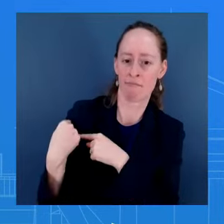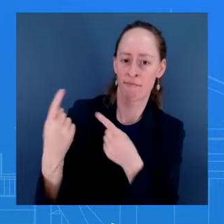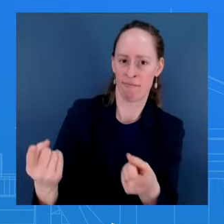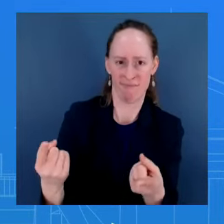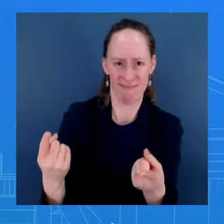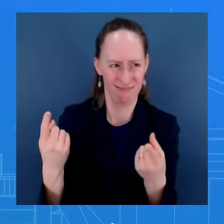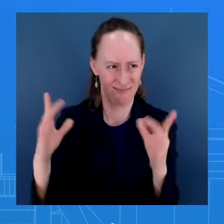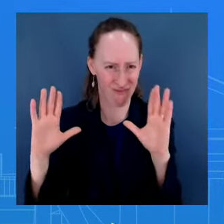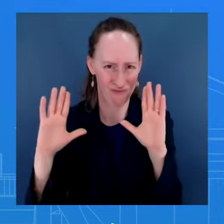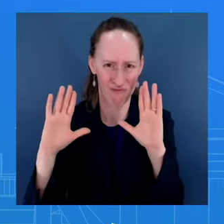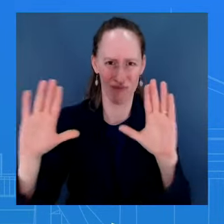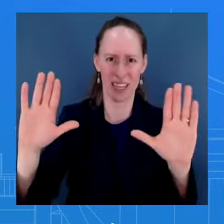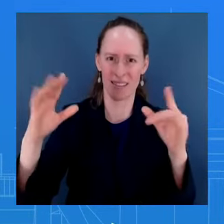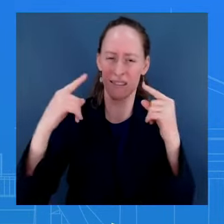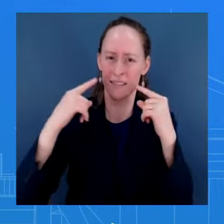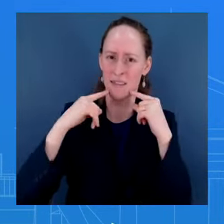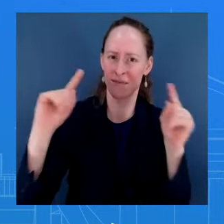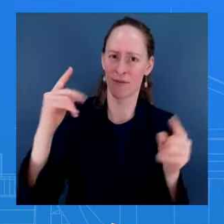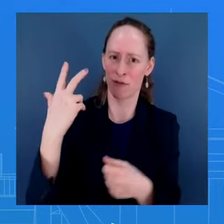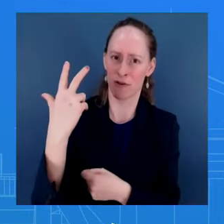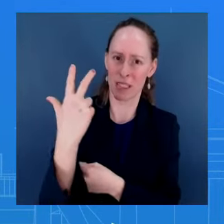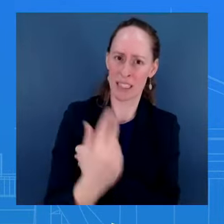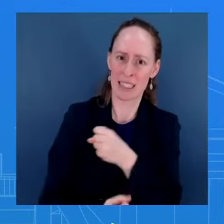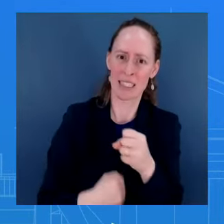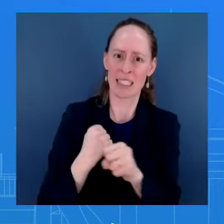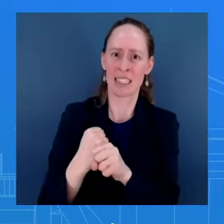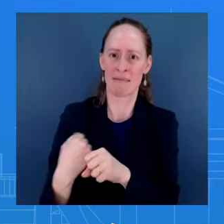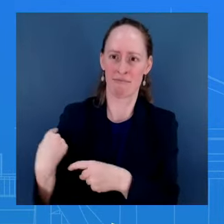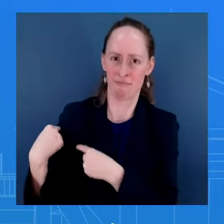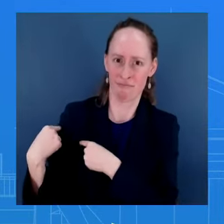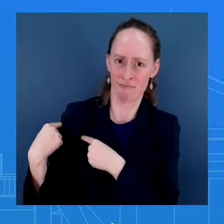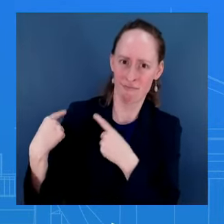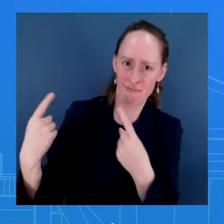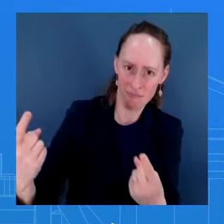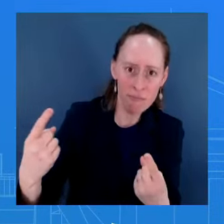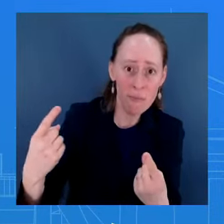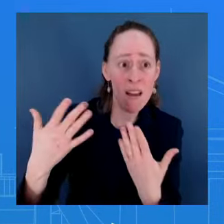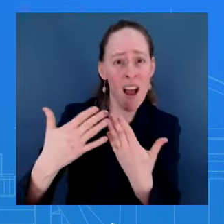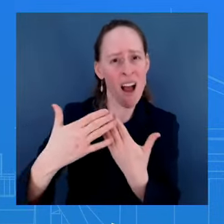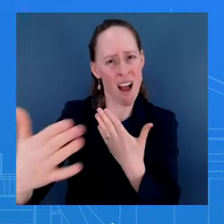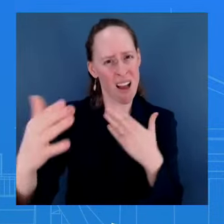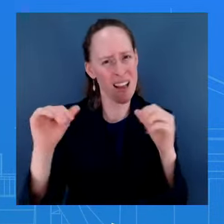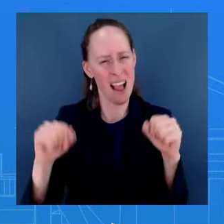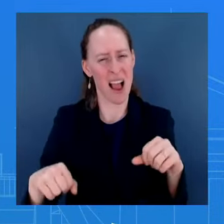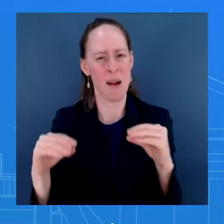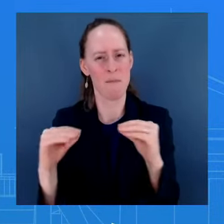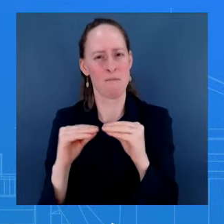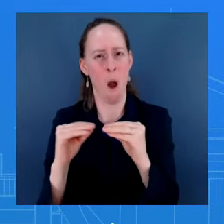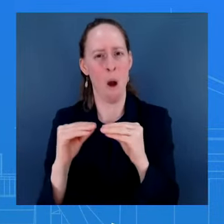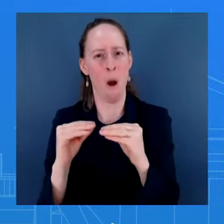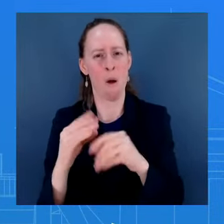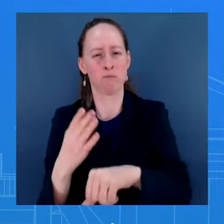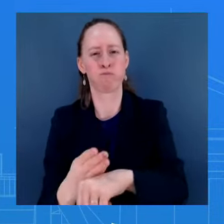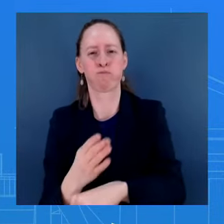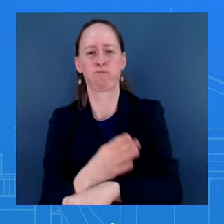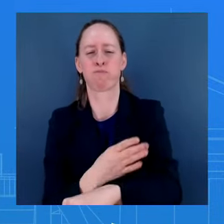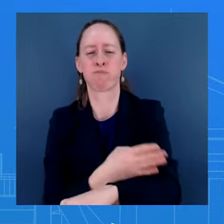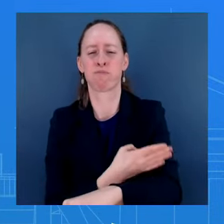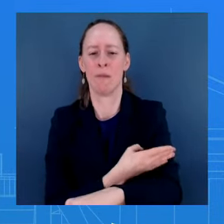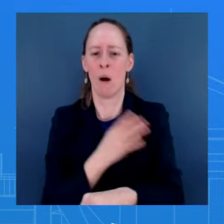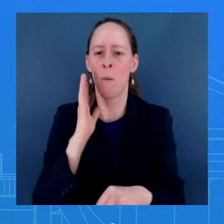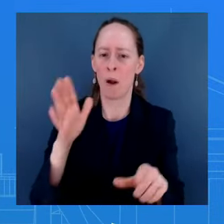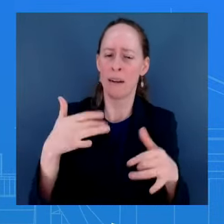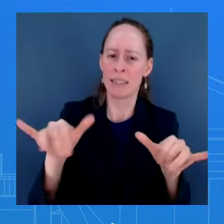progress, still a lot more work to be done, but a progress nonetheless in how he's going to build on that. Bless you.